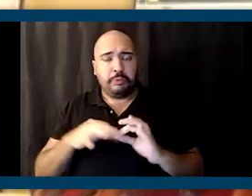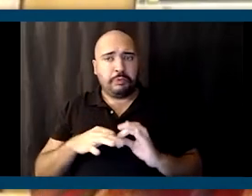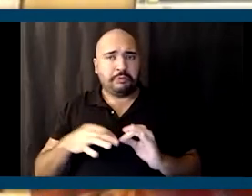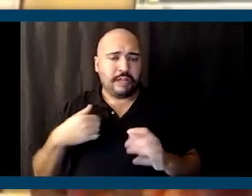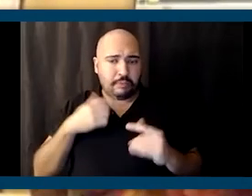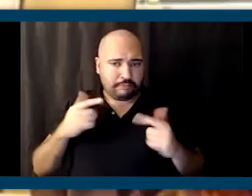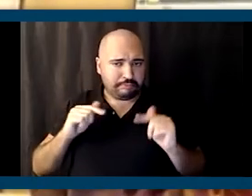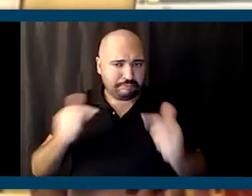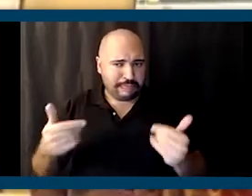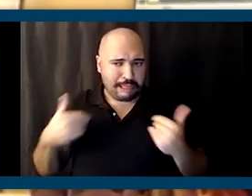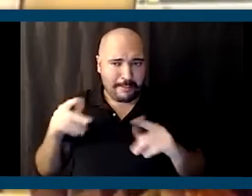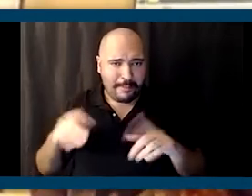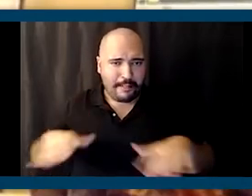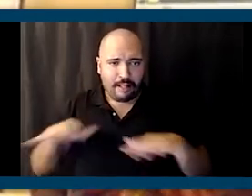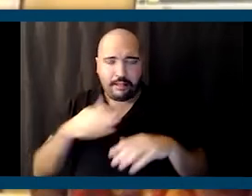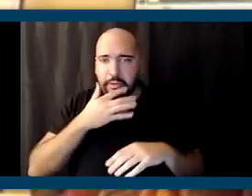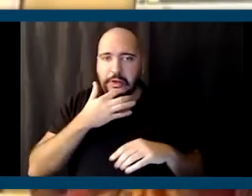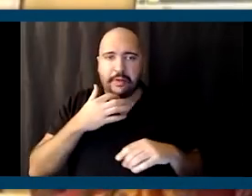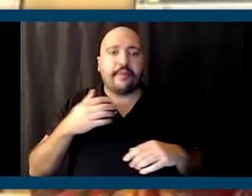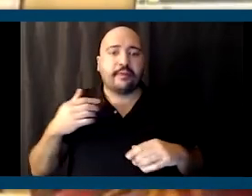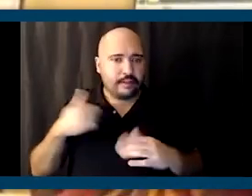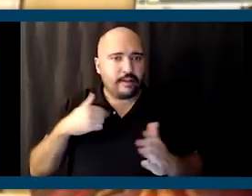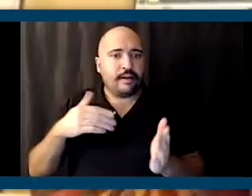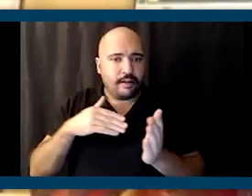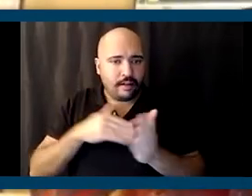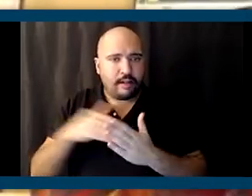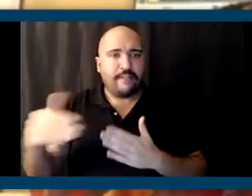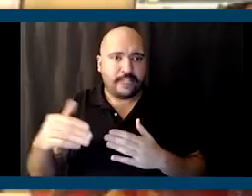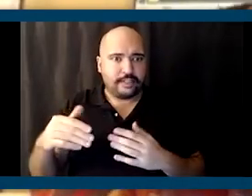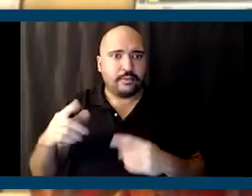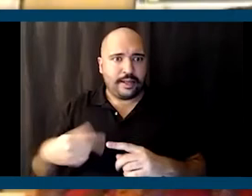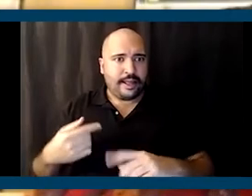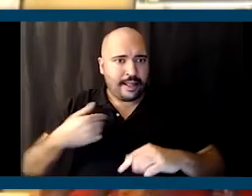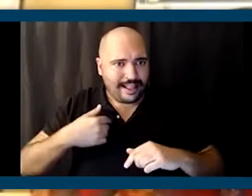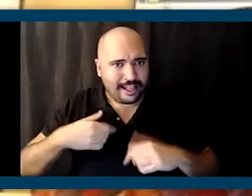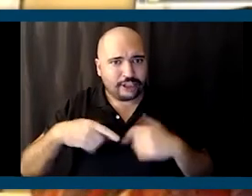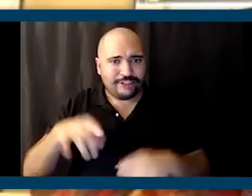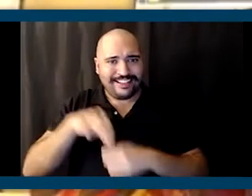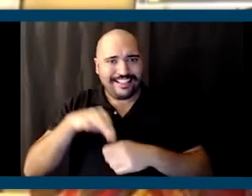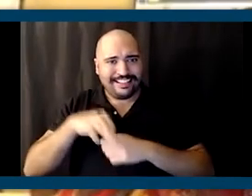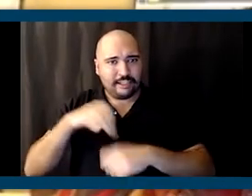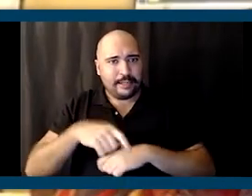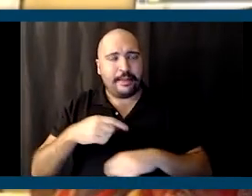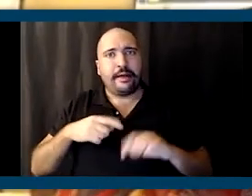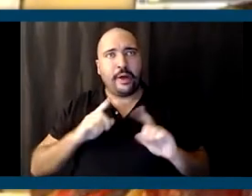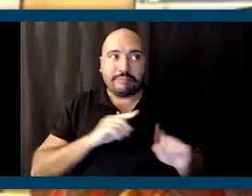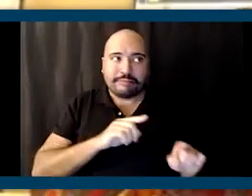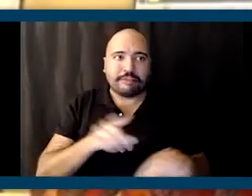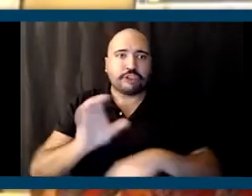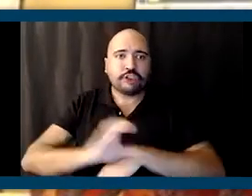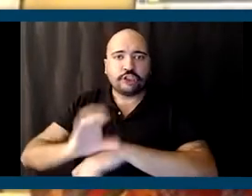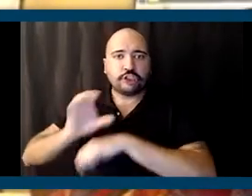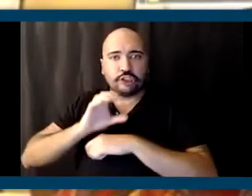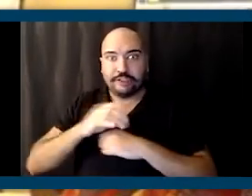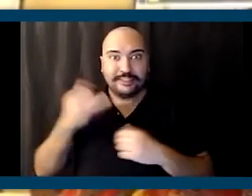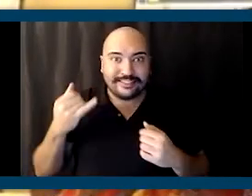did, but you know, I often when I go to, during election time, I go to a lot of churches and even if I